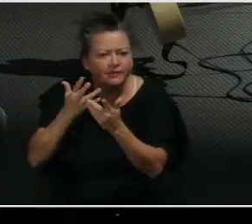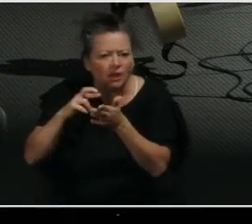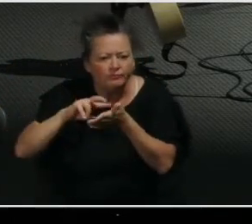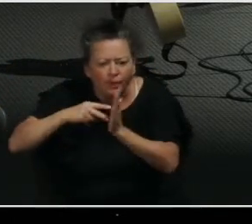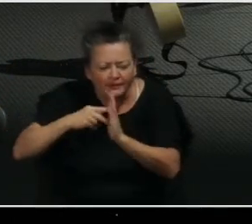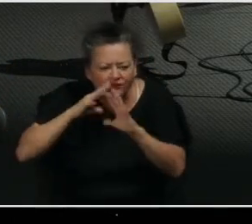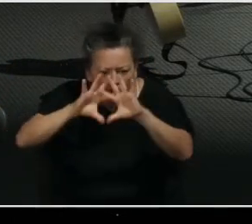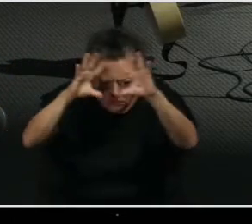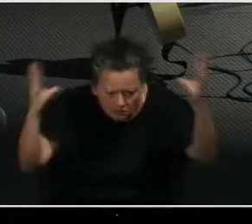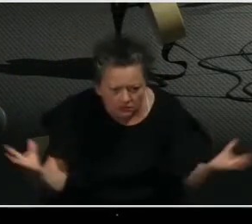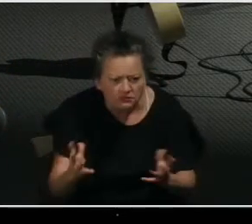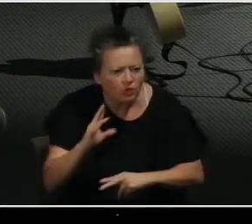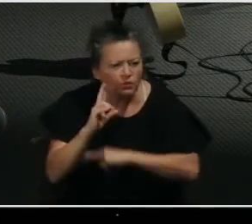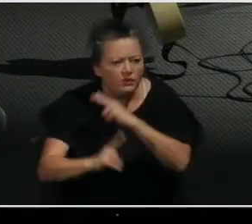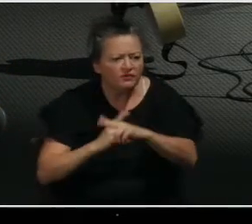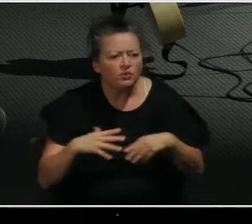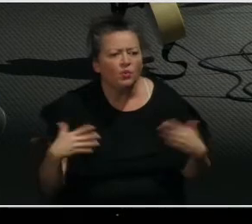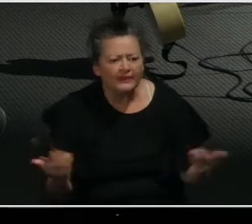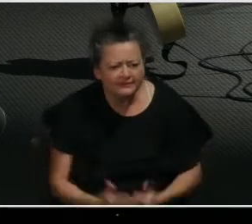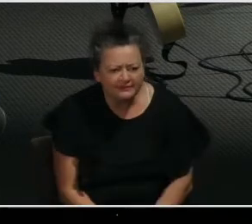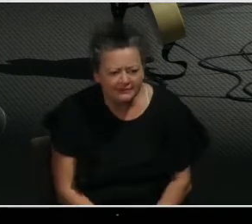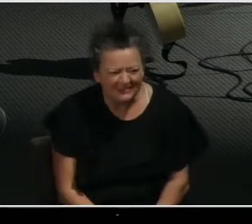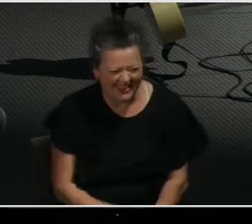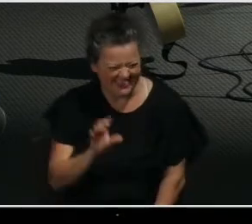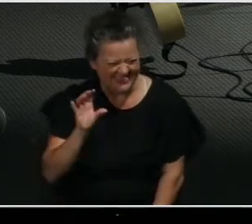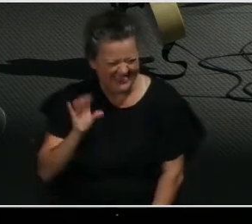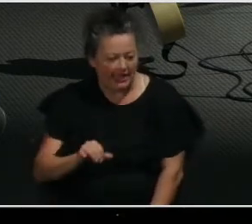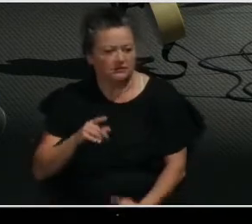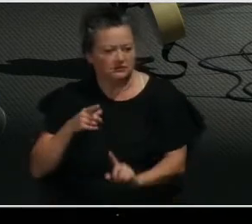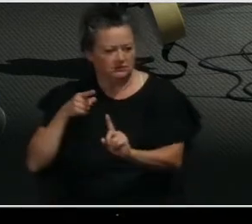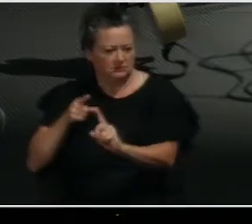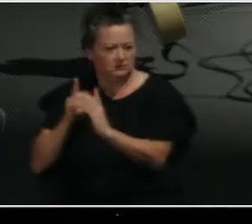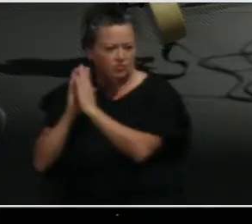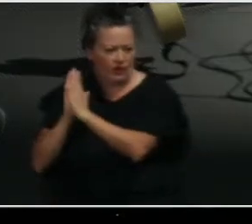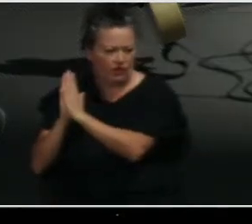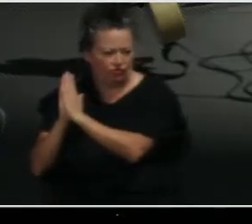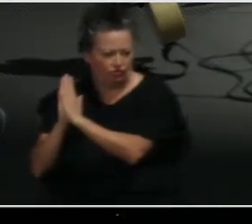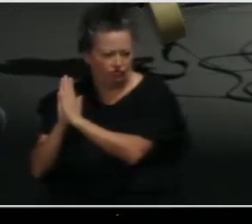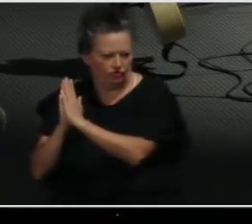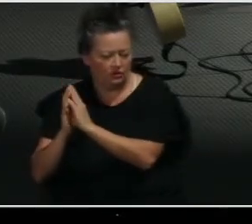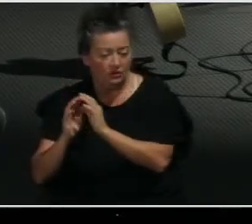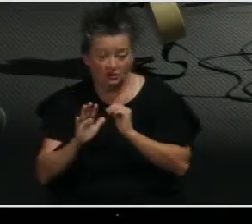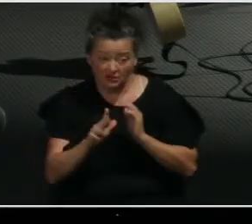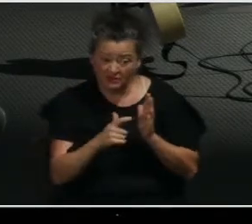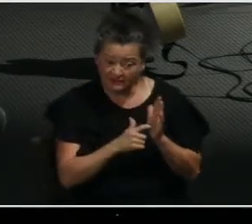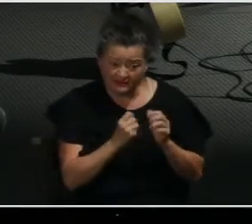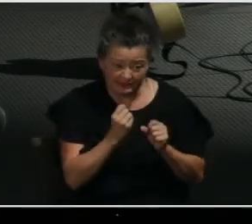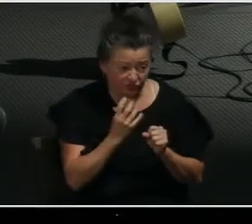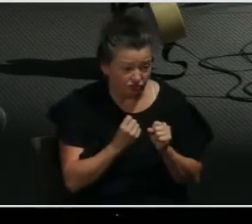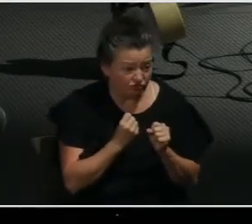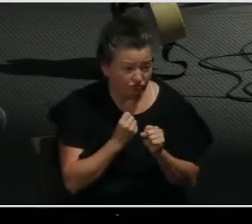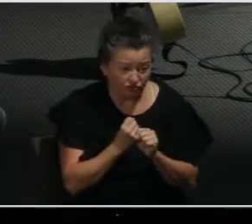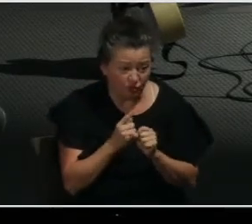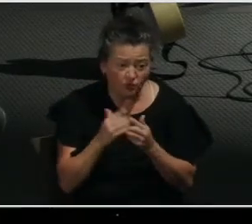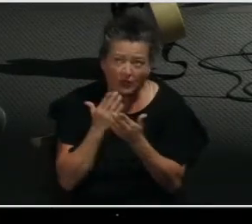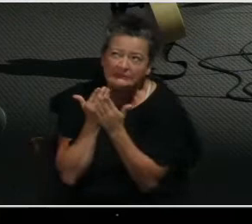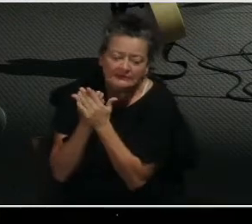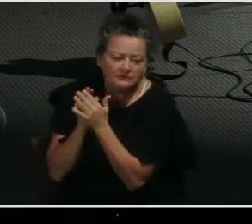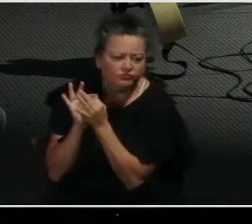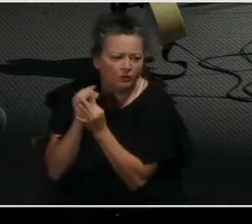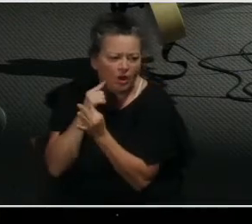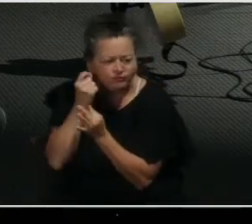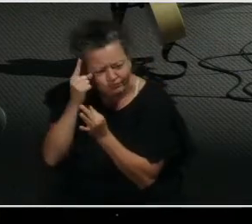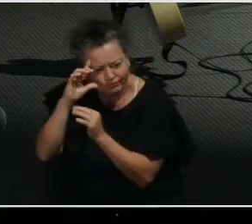And it takes years of walking with God to grow in such understanding.